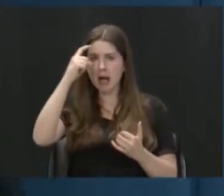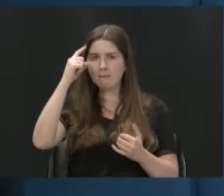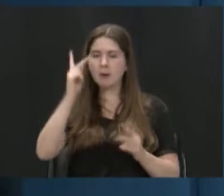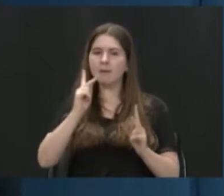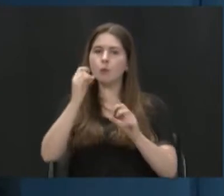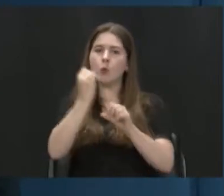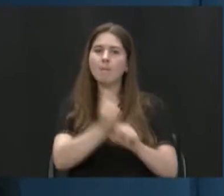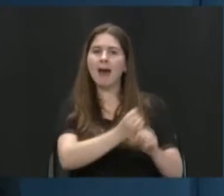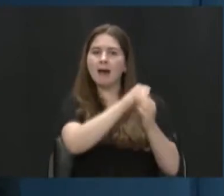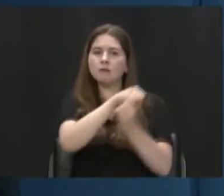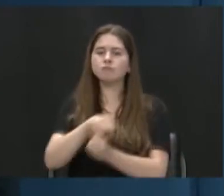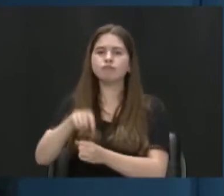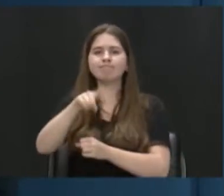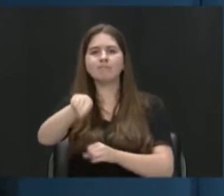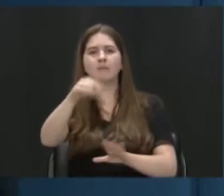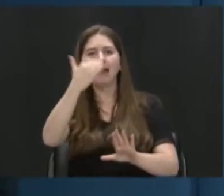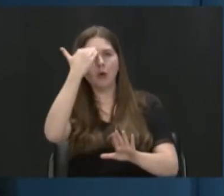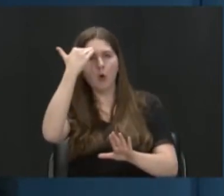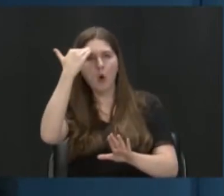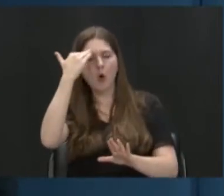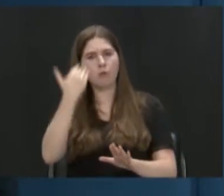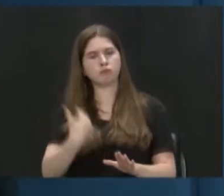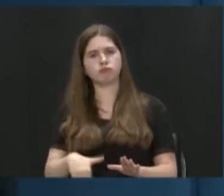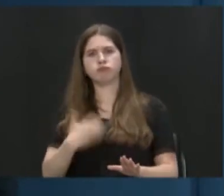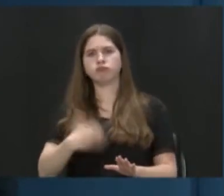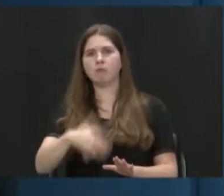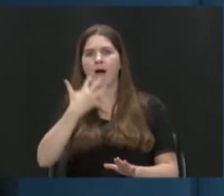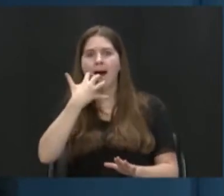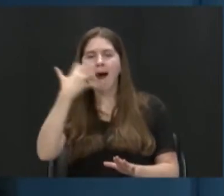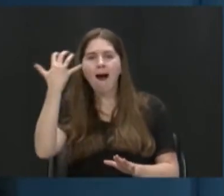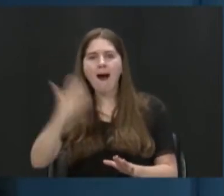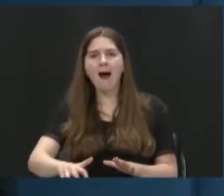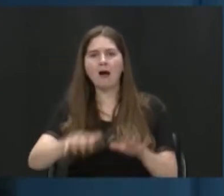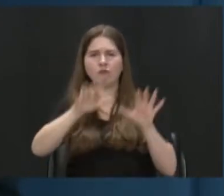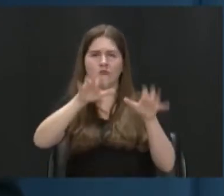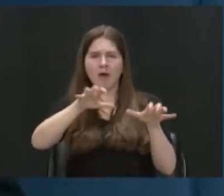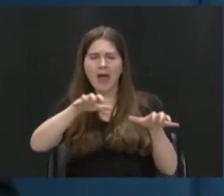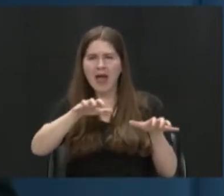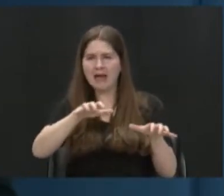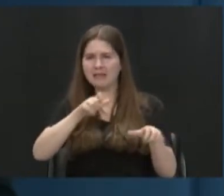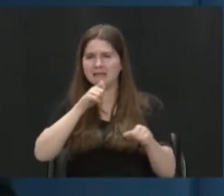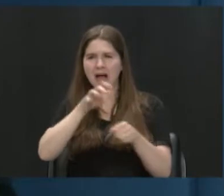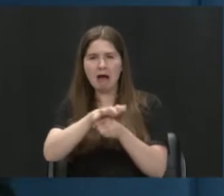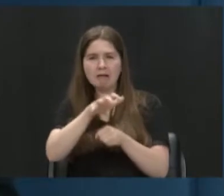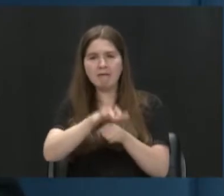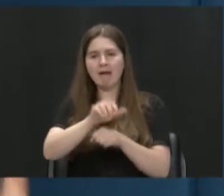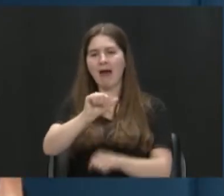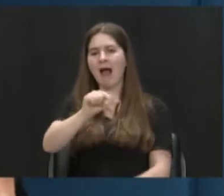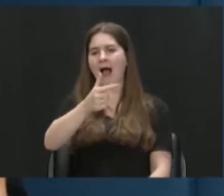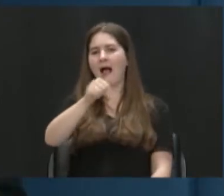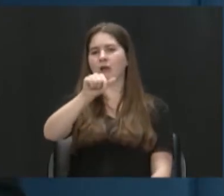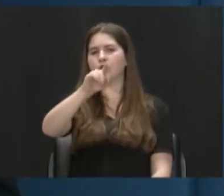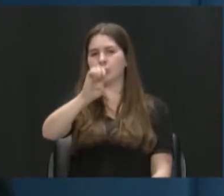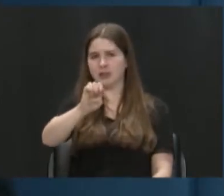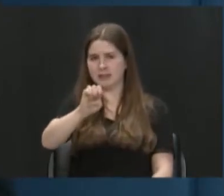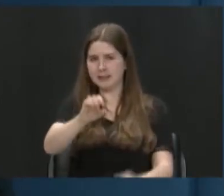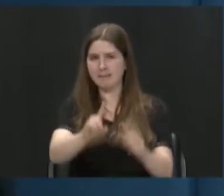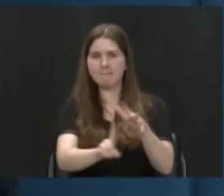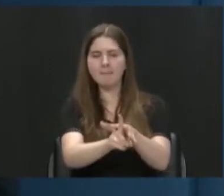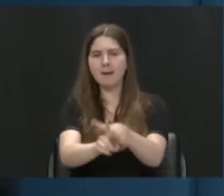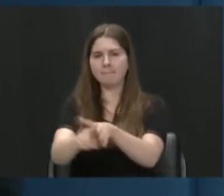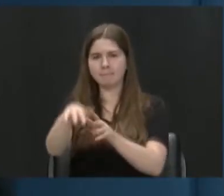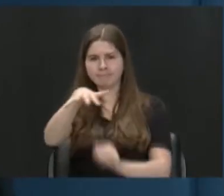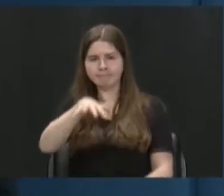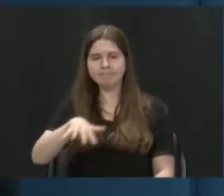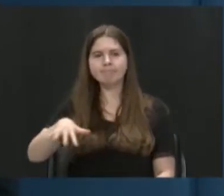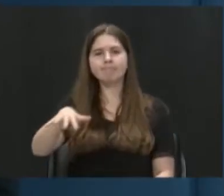that, you know, if it's really hot and we don't have a lot of rain, we get some algae blooms, right, in our region. And